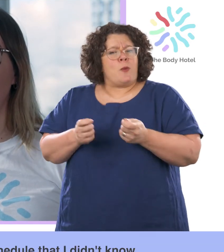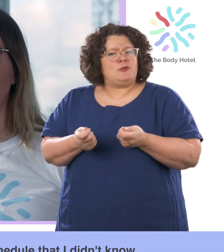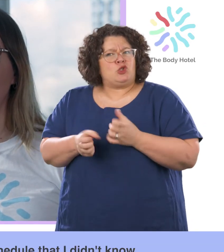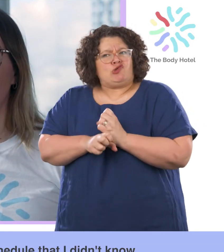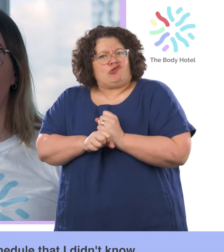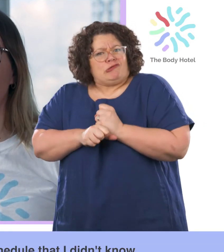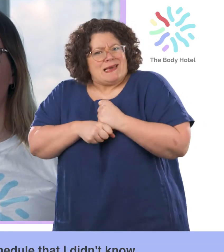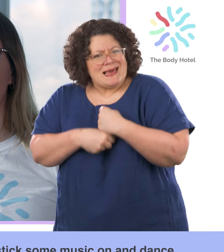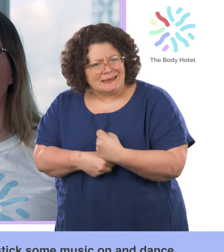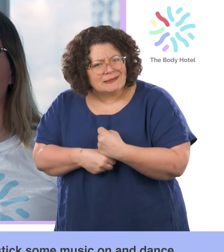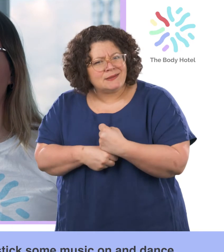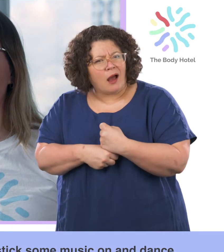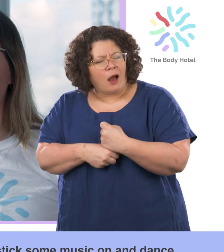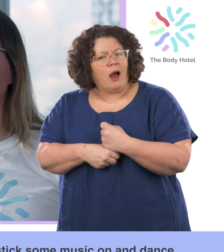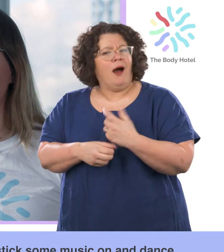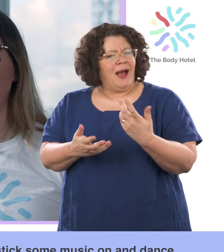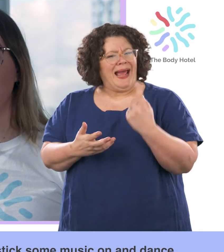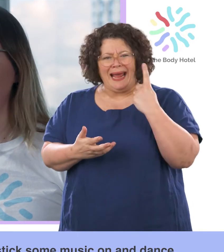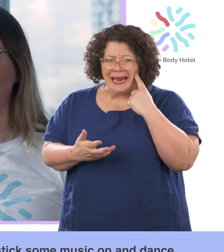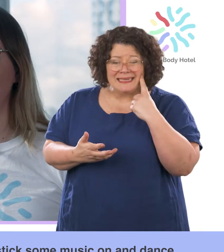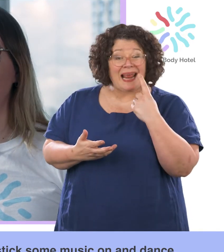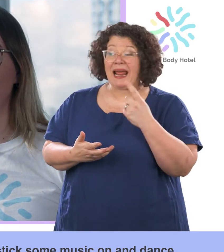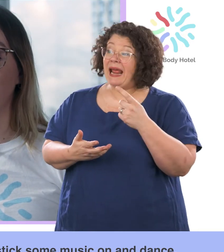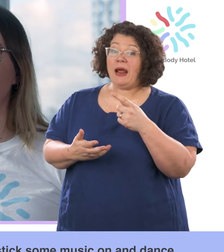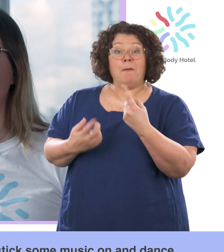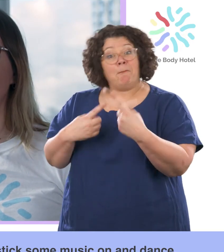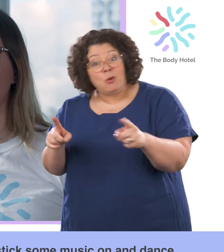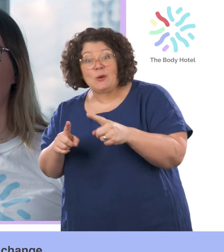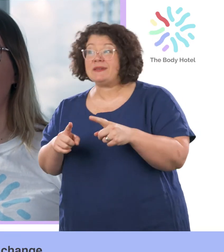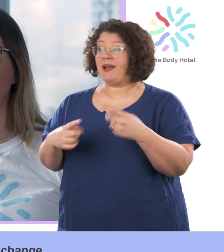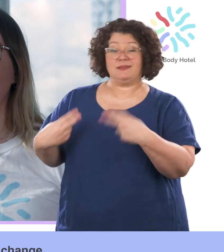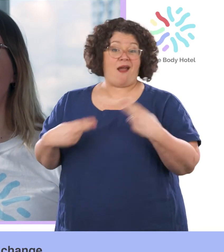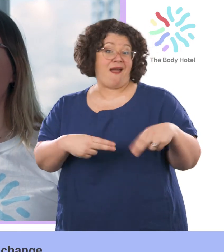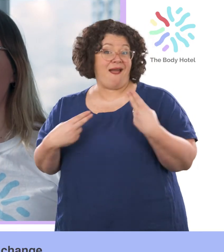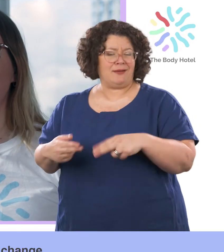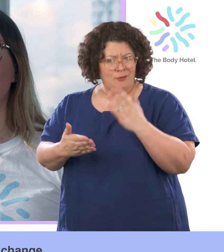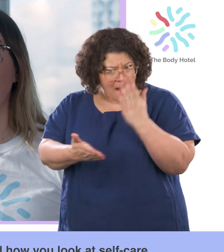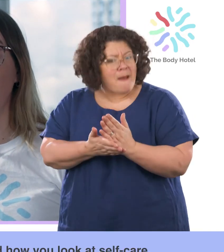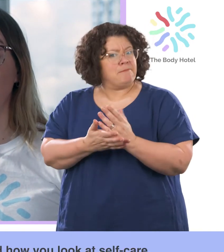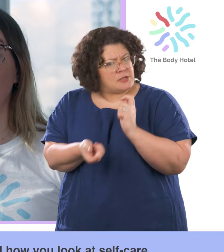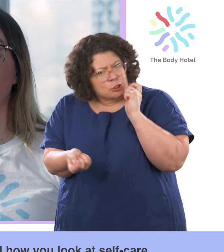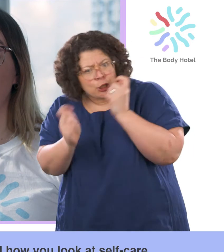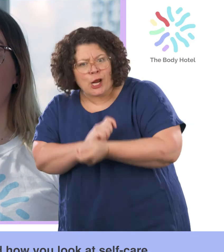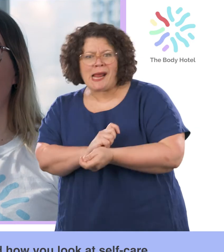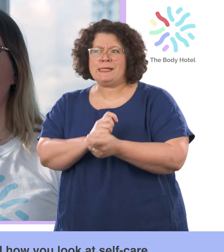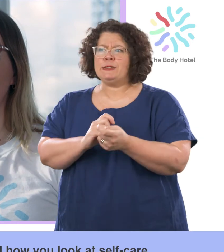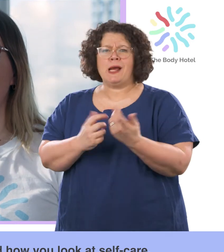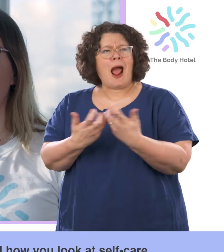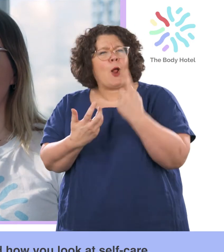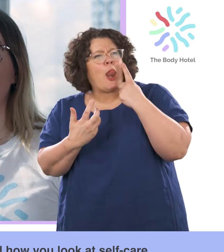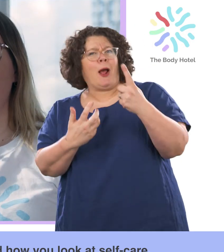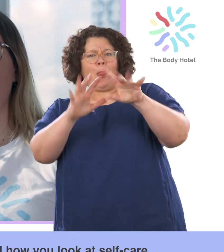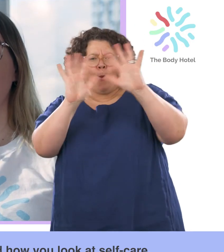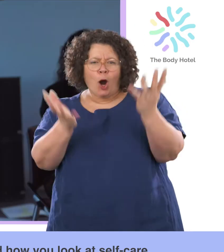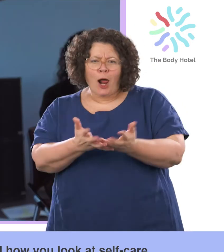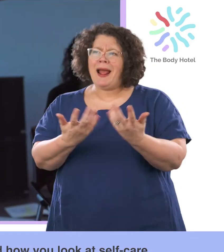that I didn't know was there before and it's so easy to just stick some music on and dance and it really does change kind of how you look at the world and how you look